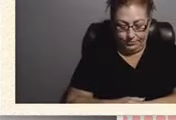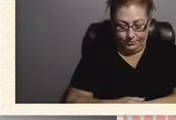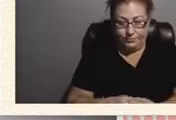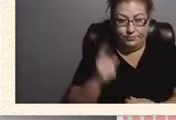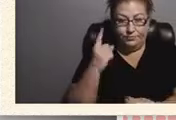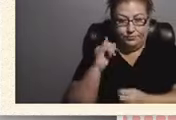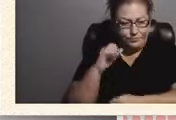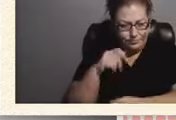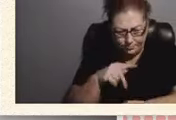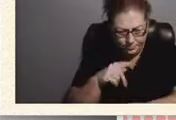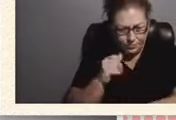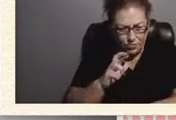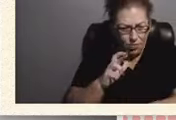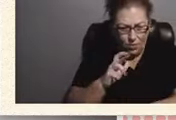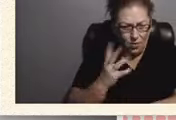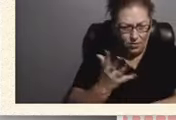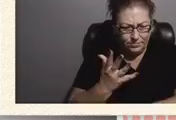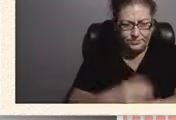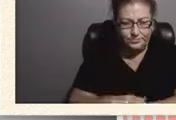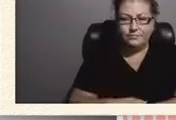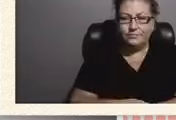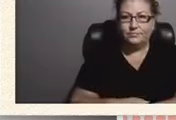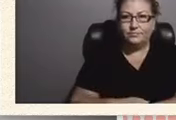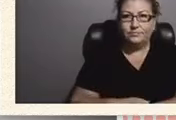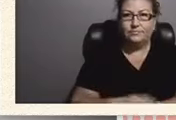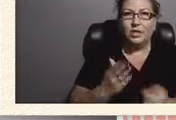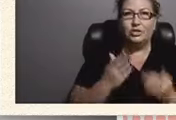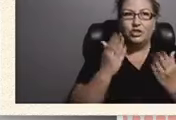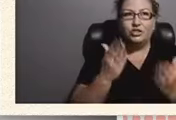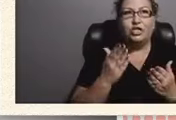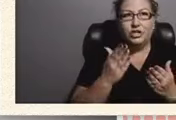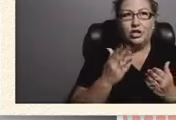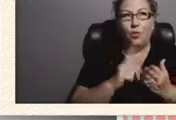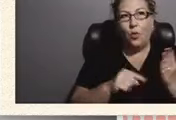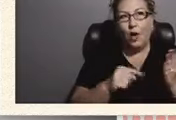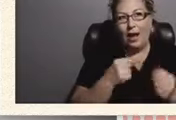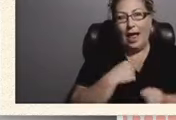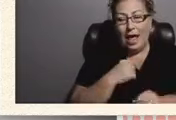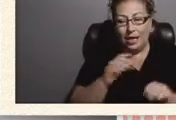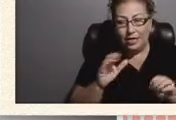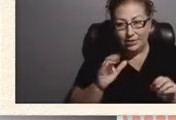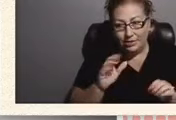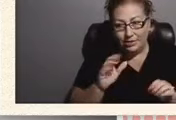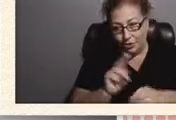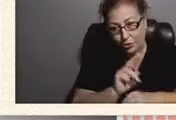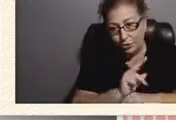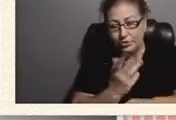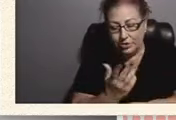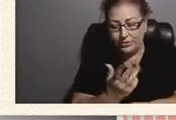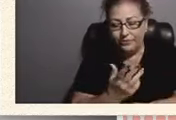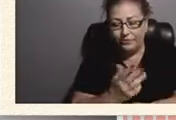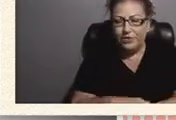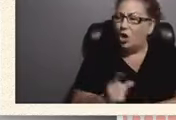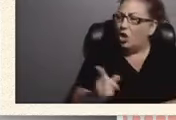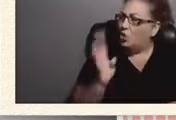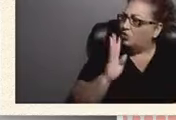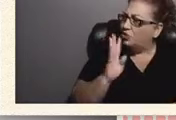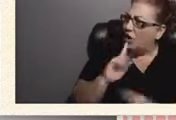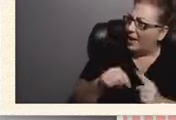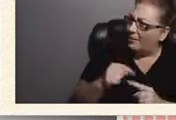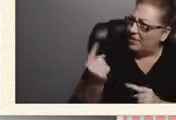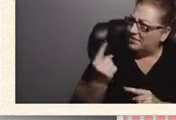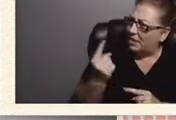the suggestion of what i do you were speaking something and we cut you off